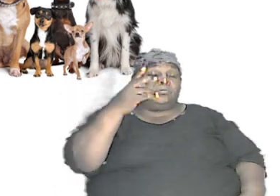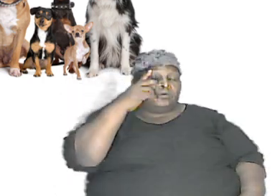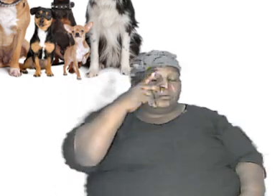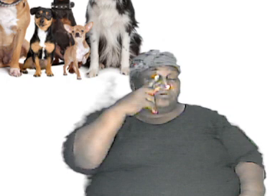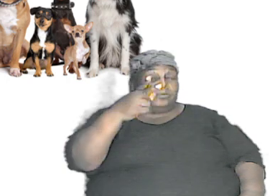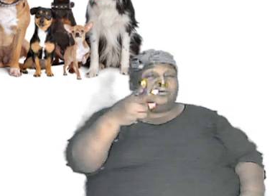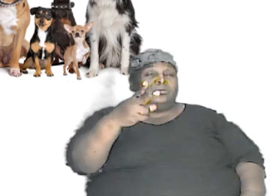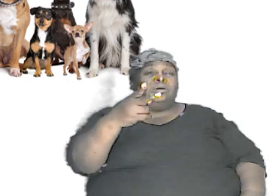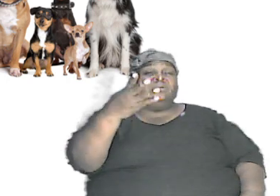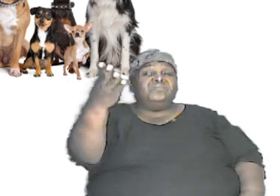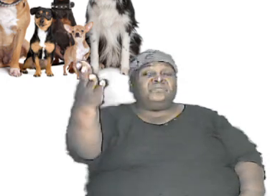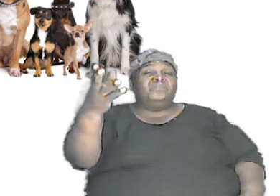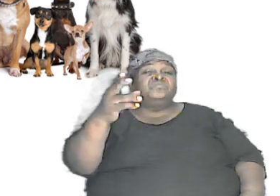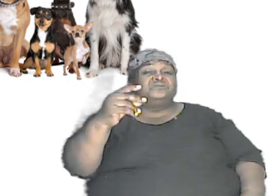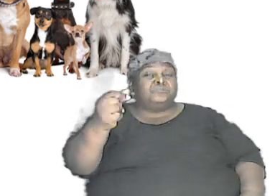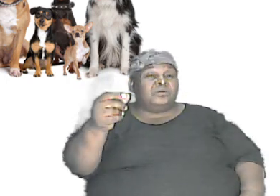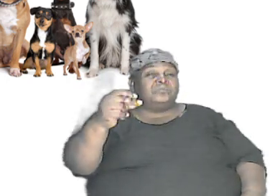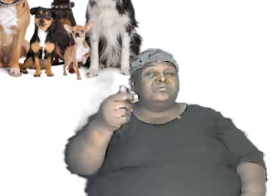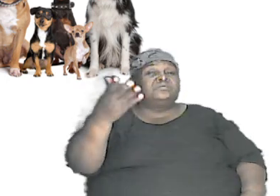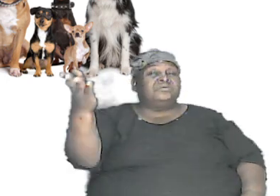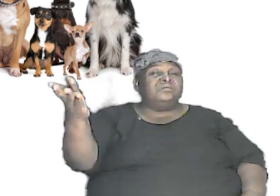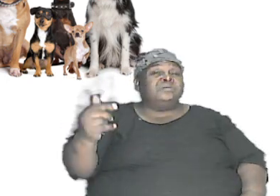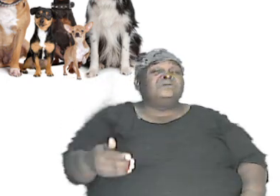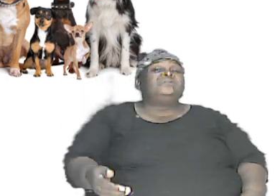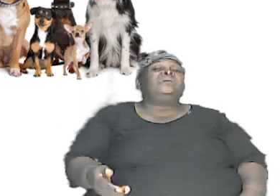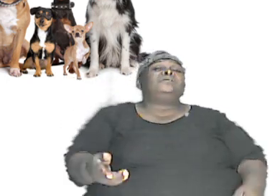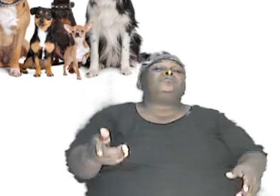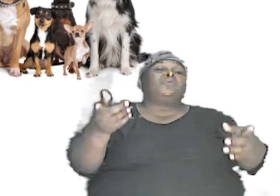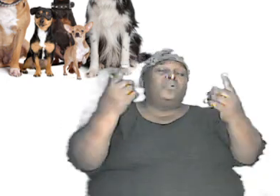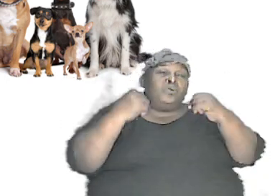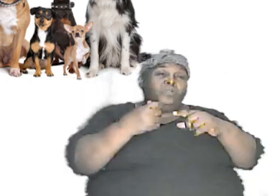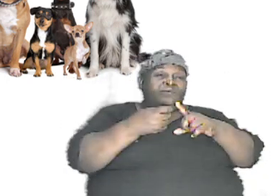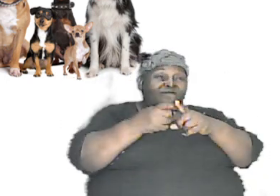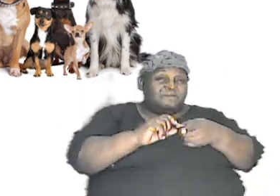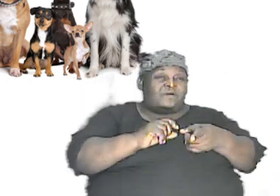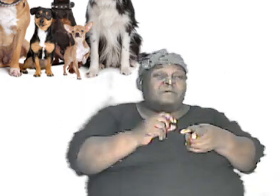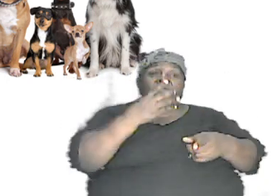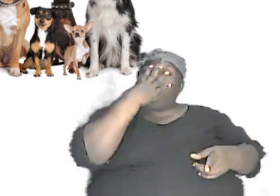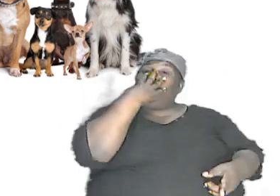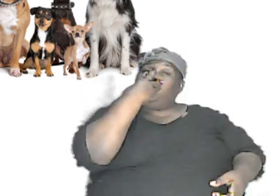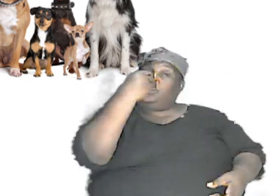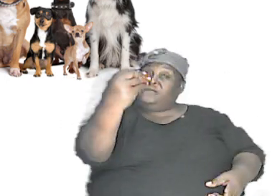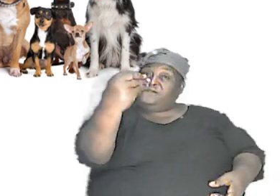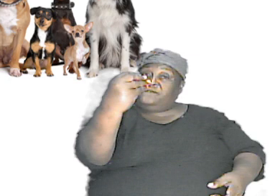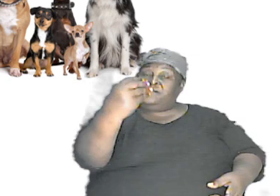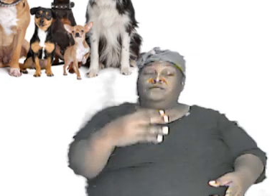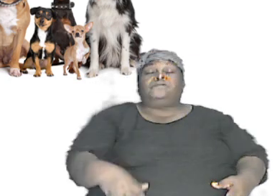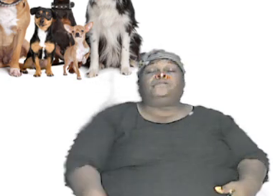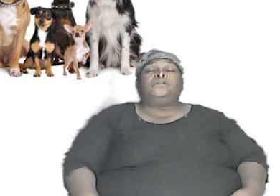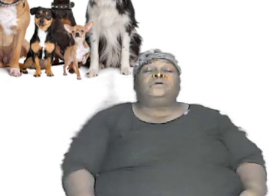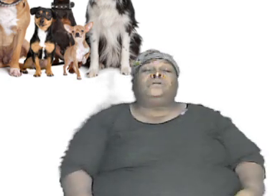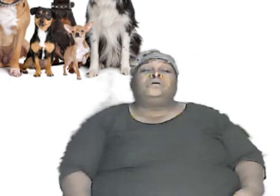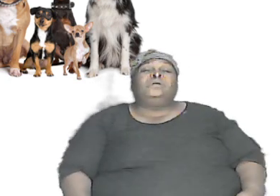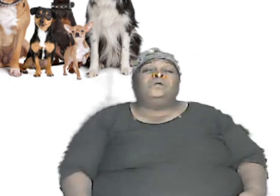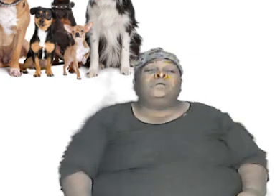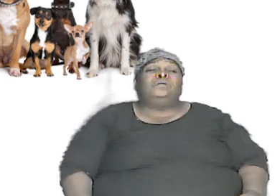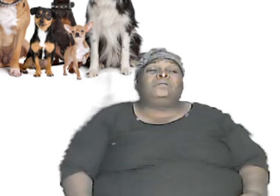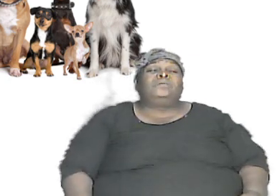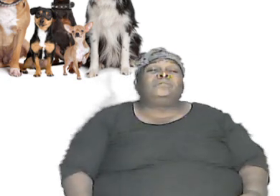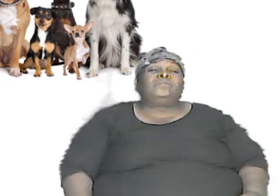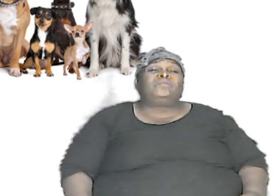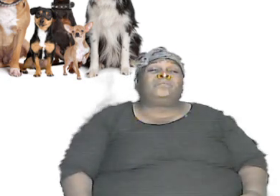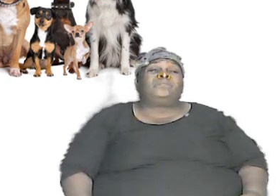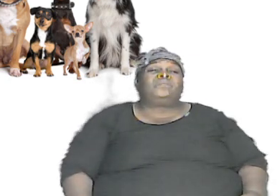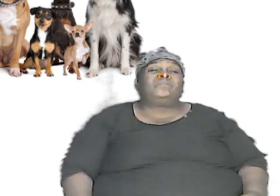of dogs that are there that came from him and when I say him a